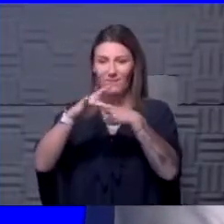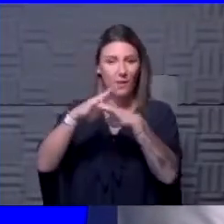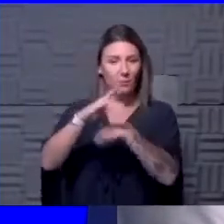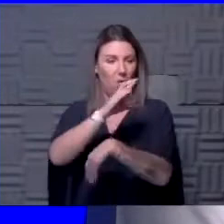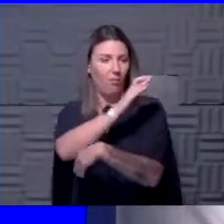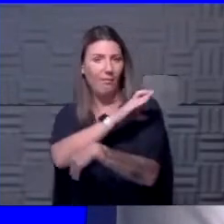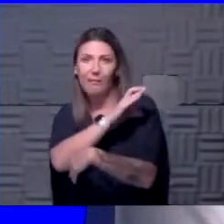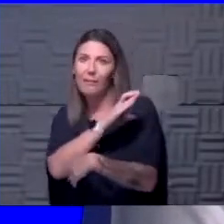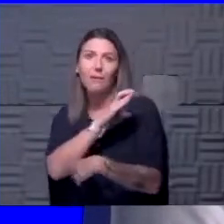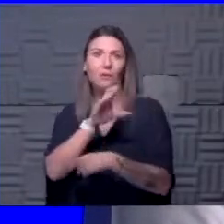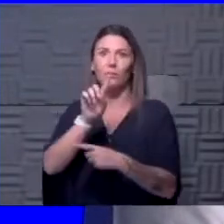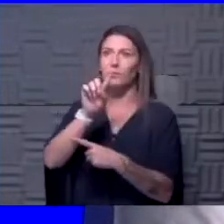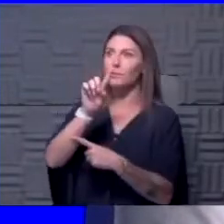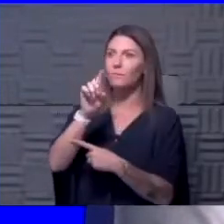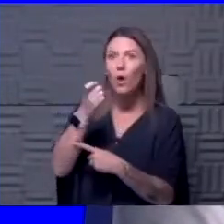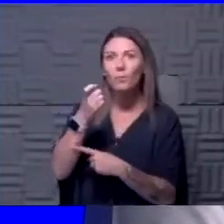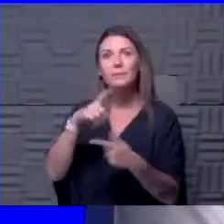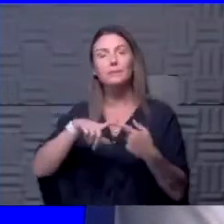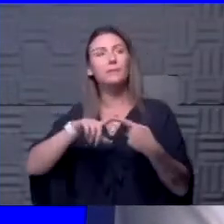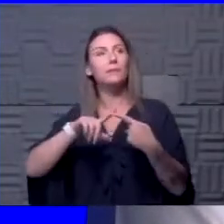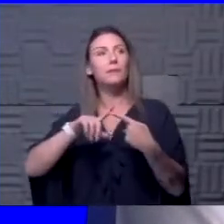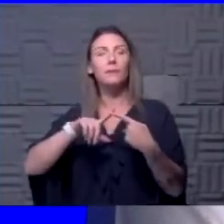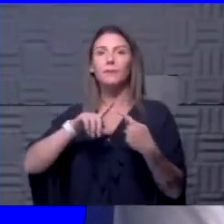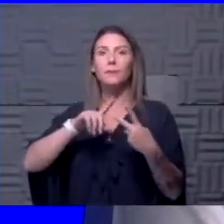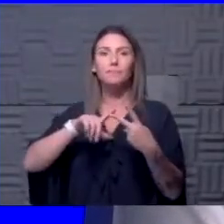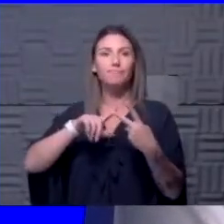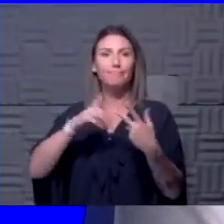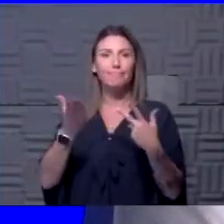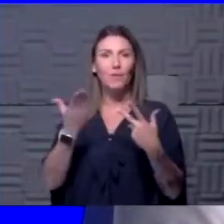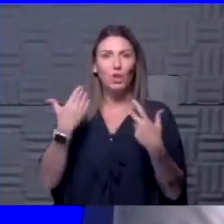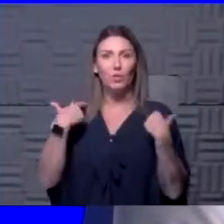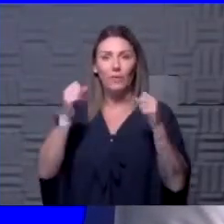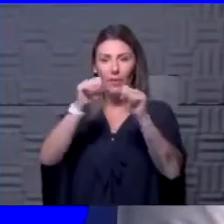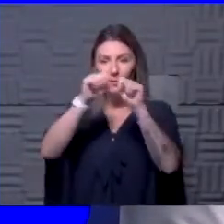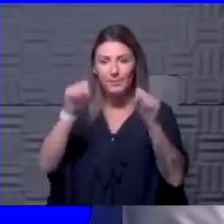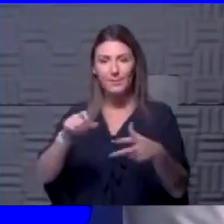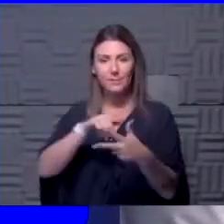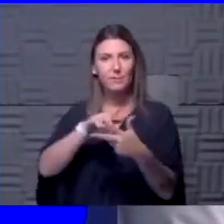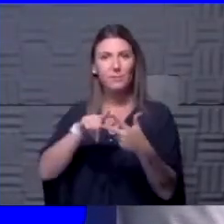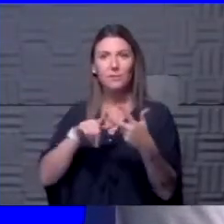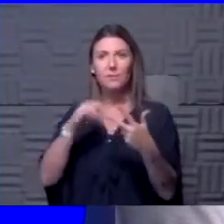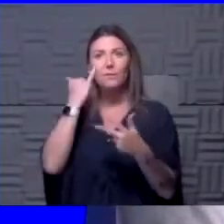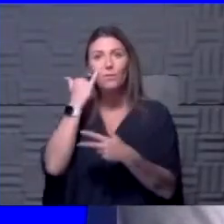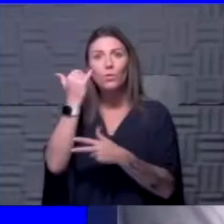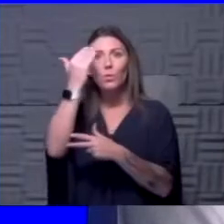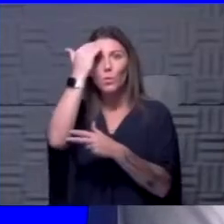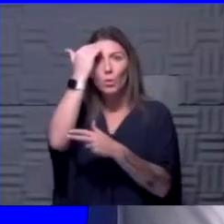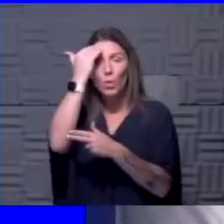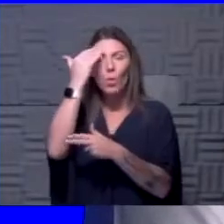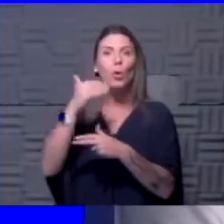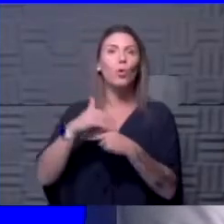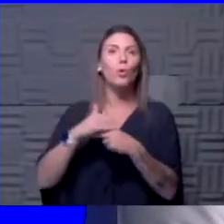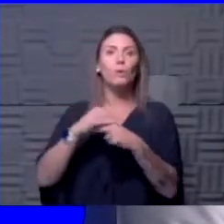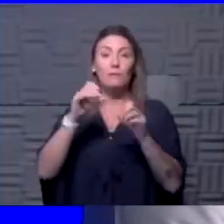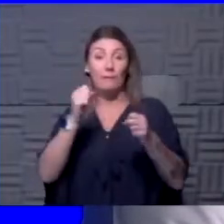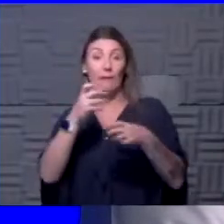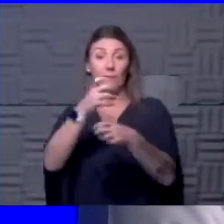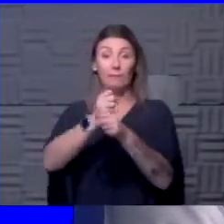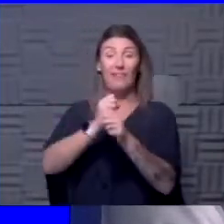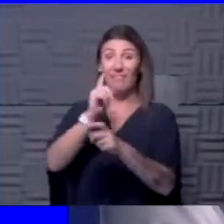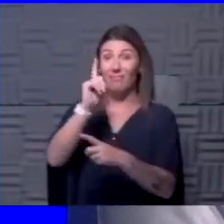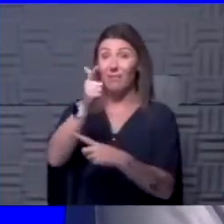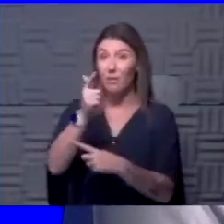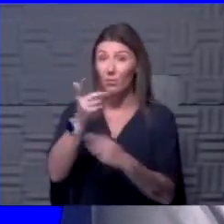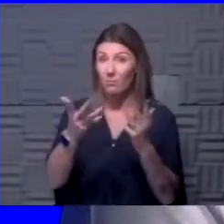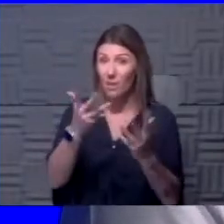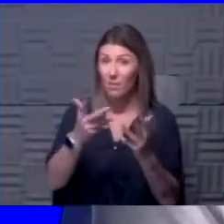clinics, at pharmacies. It'll be available here at the health system. know, if you know, you can get some time later, certainly maybe